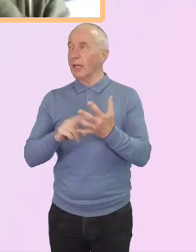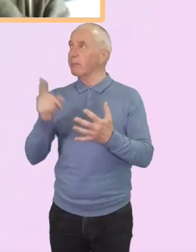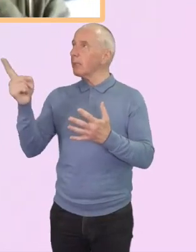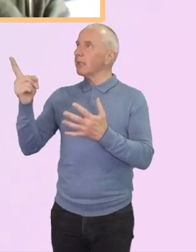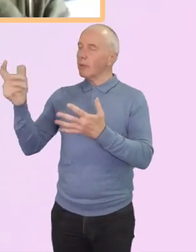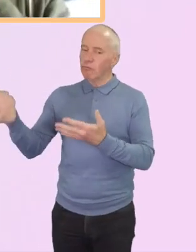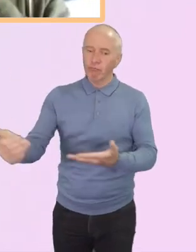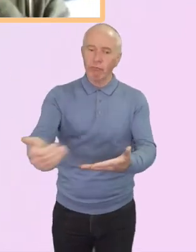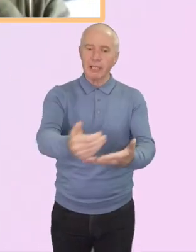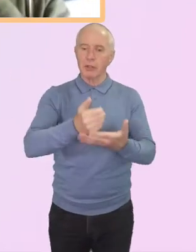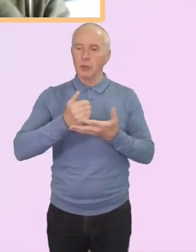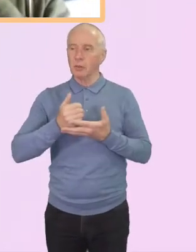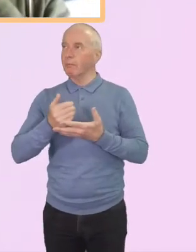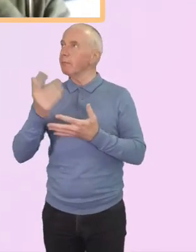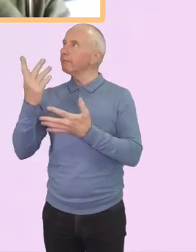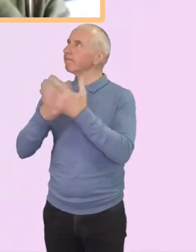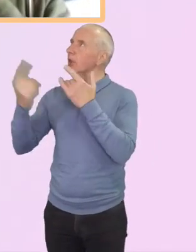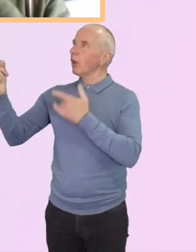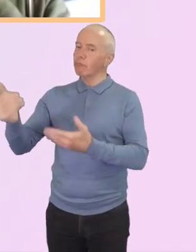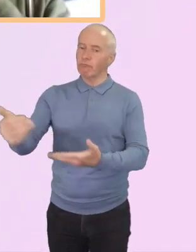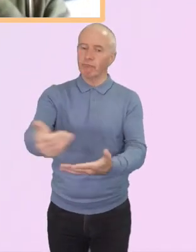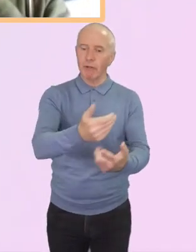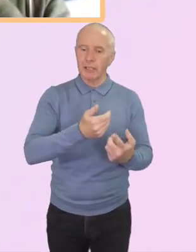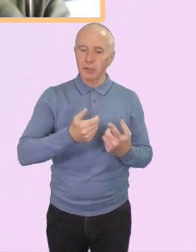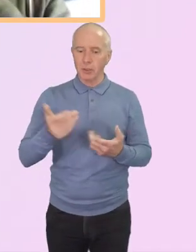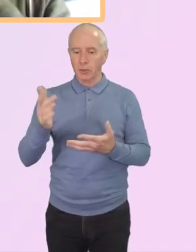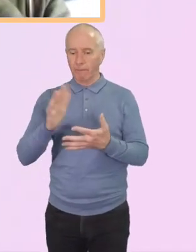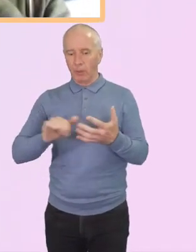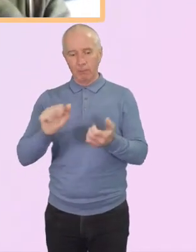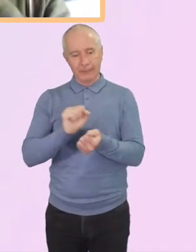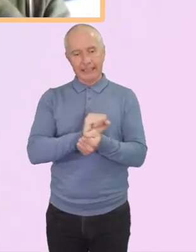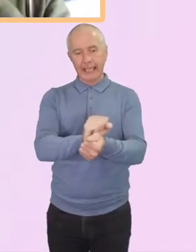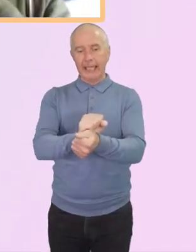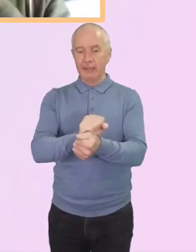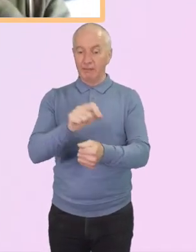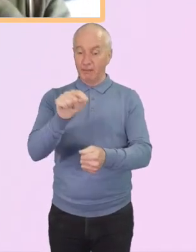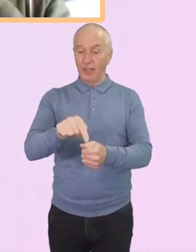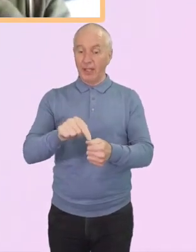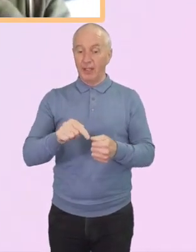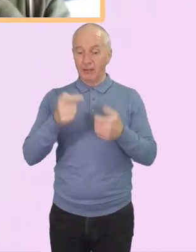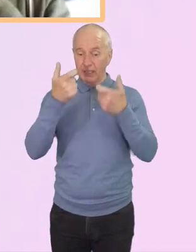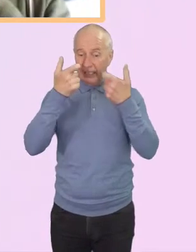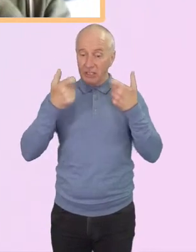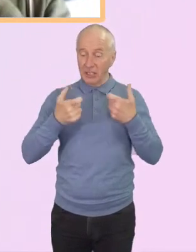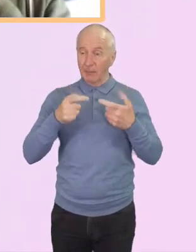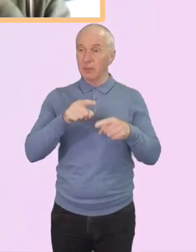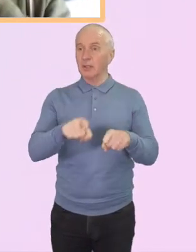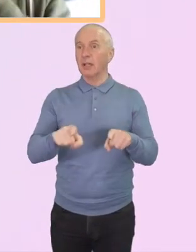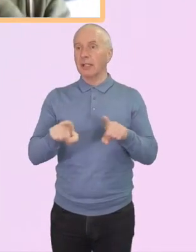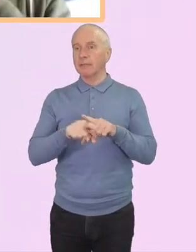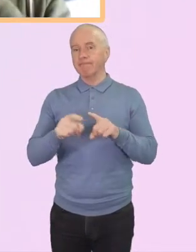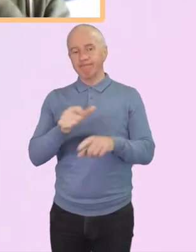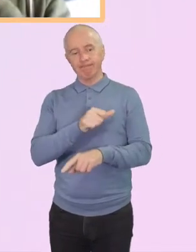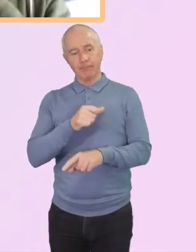Egypt and so forth. So they were given the Christian faith,